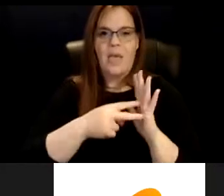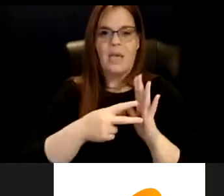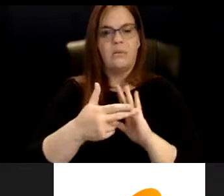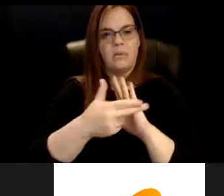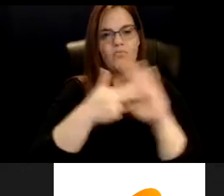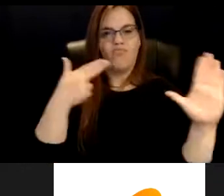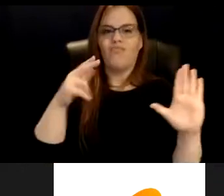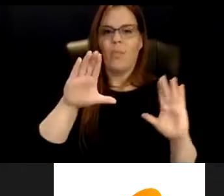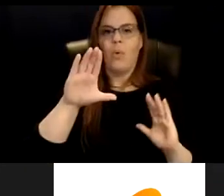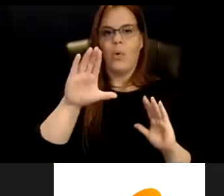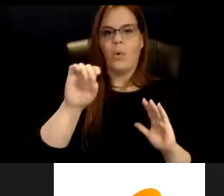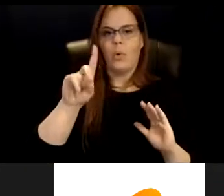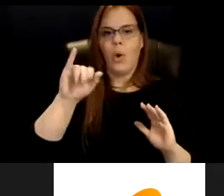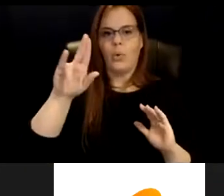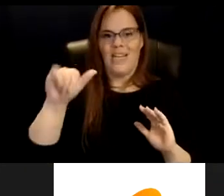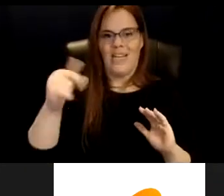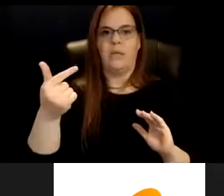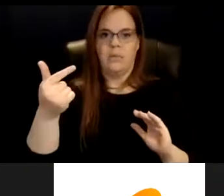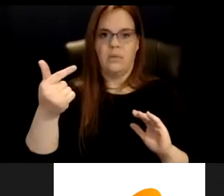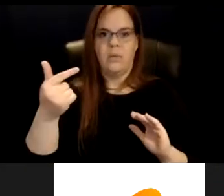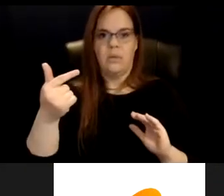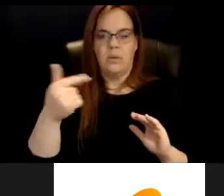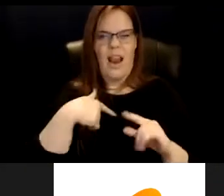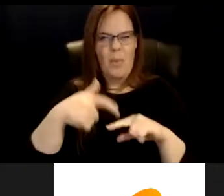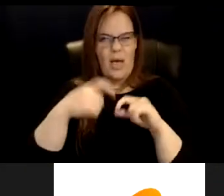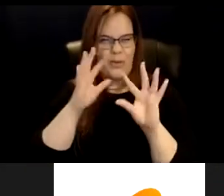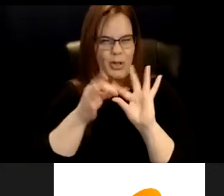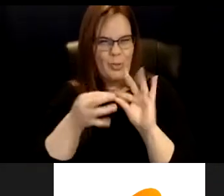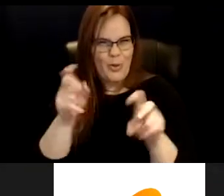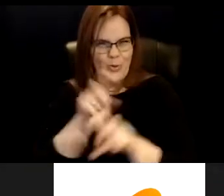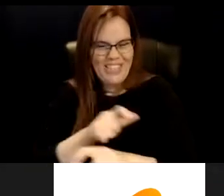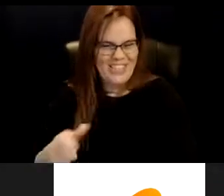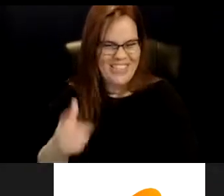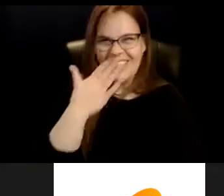and I will pause for interpreter really quick.